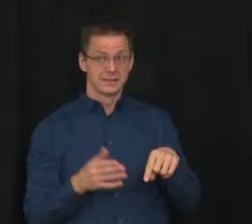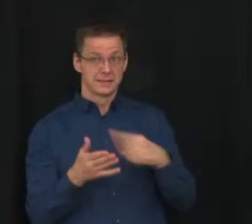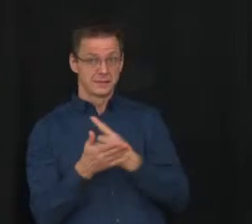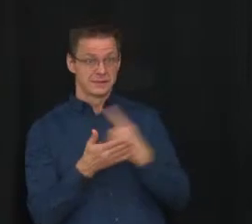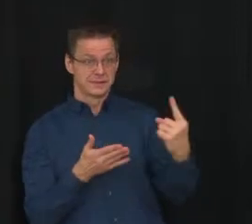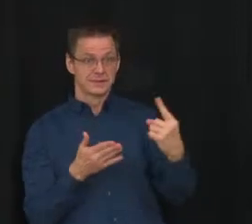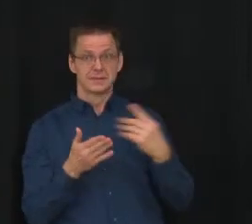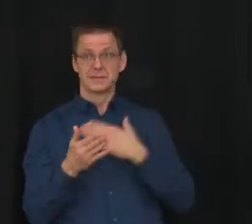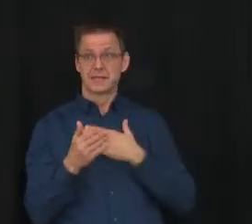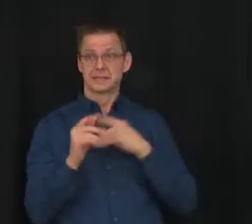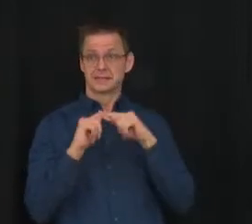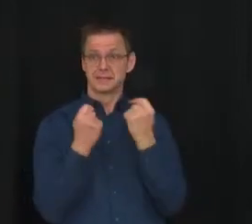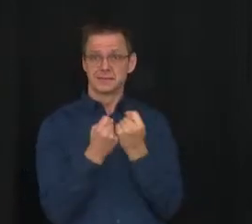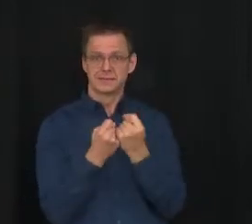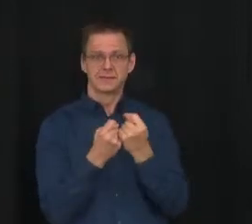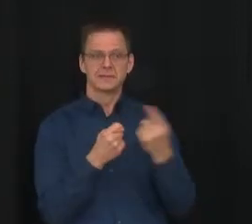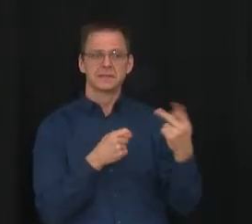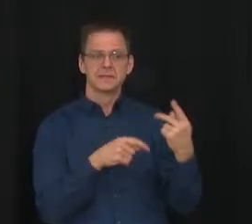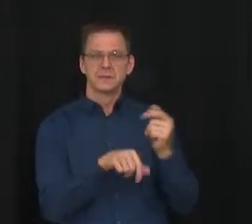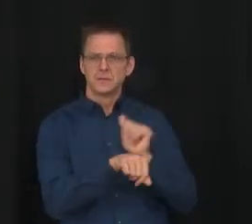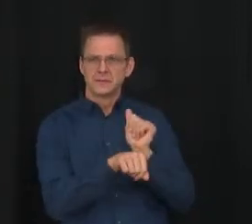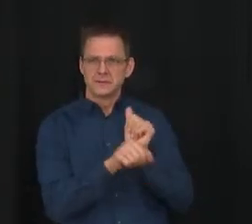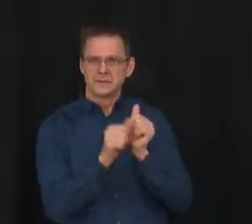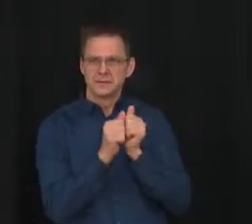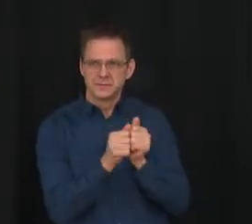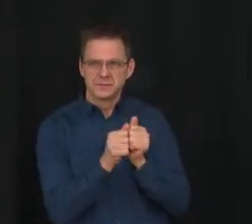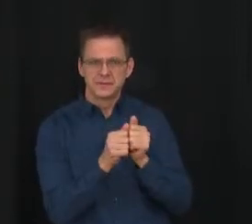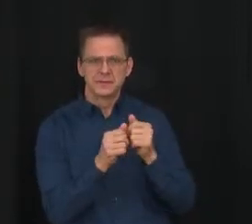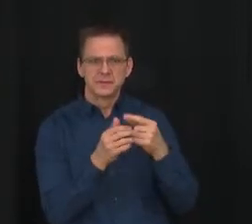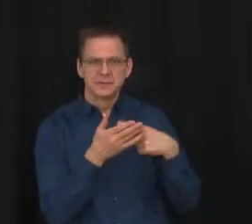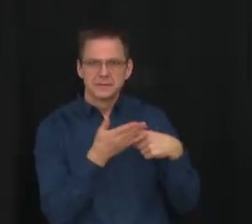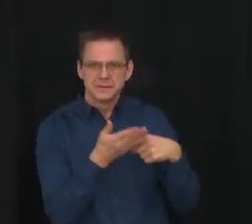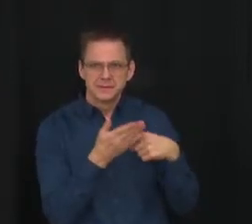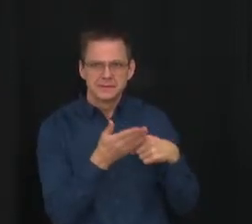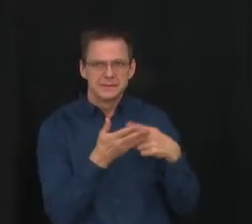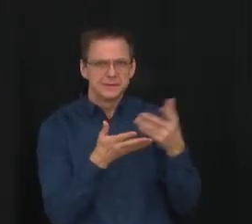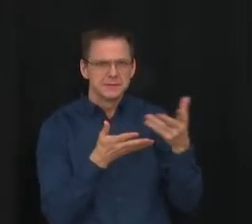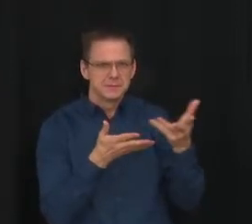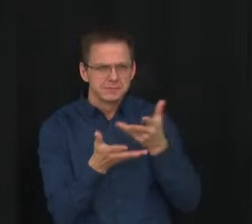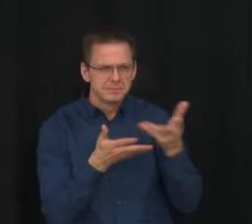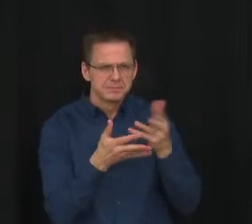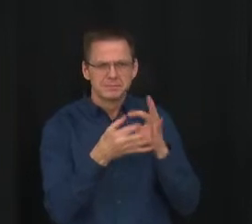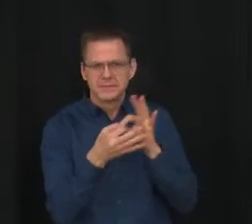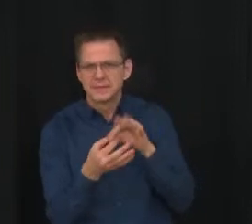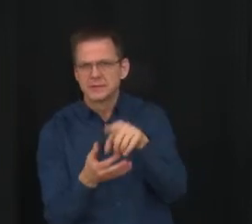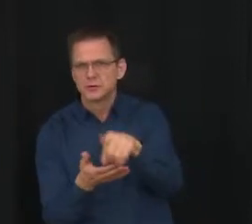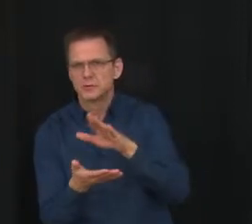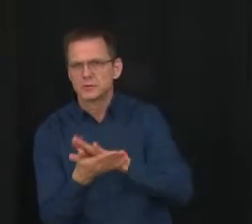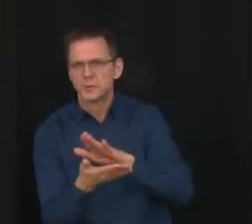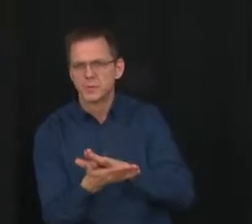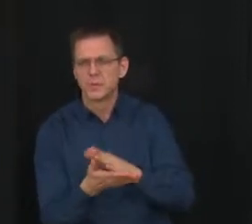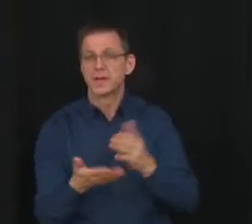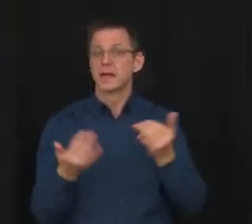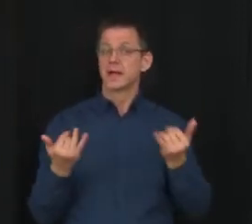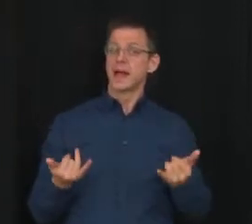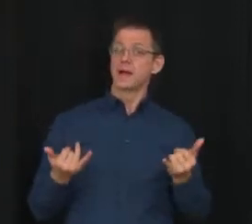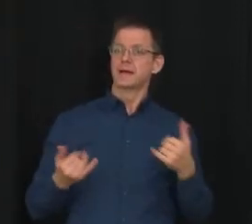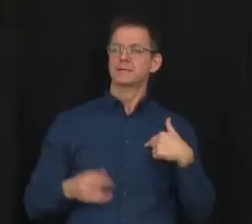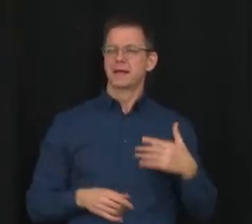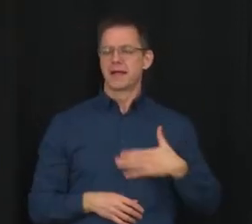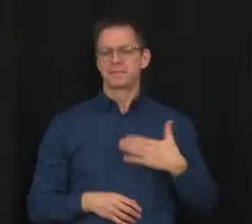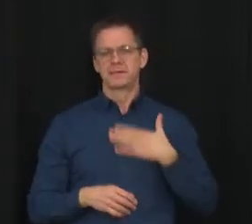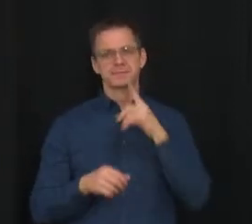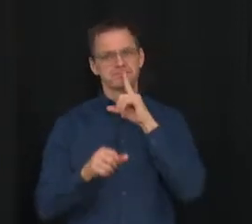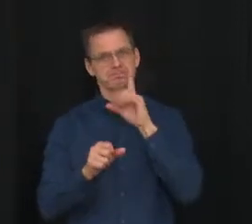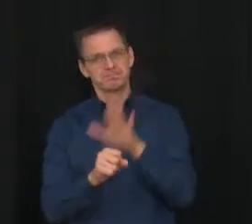authorities. I'm extremely grateful for their input, and I'm so pleased to confirm that ECS and kindergarten